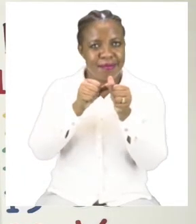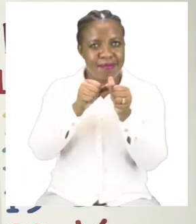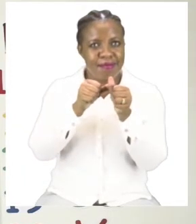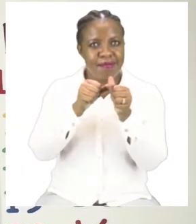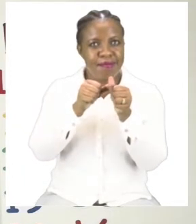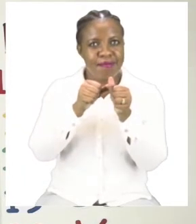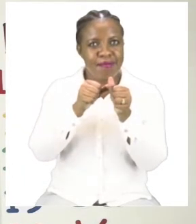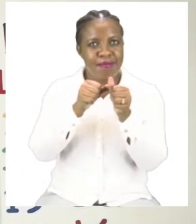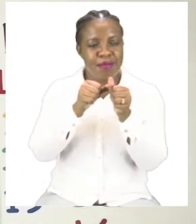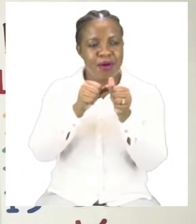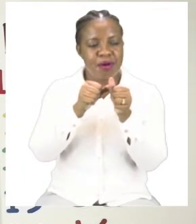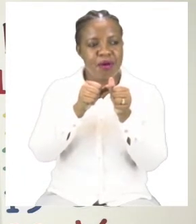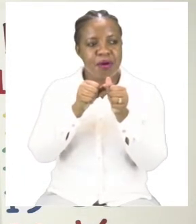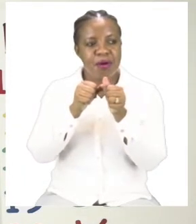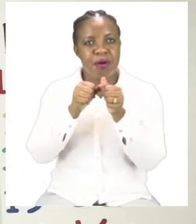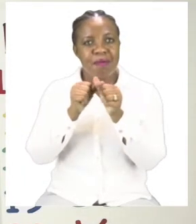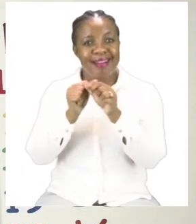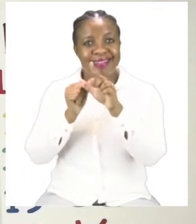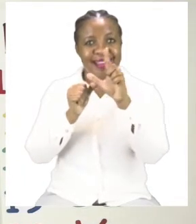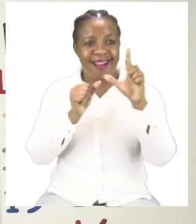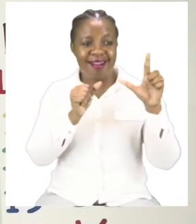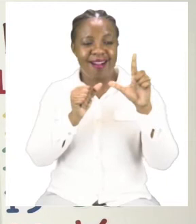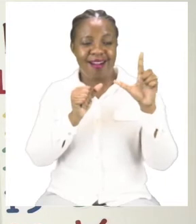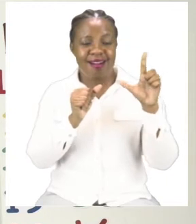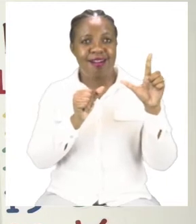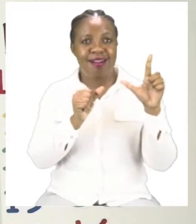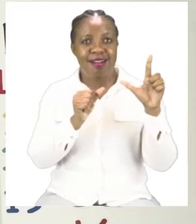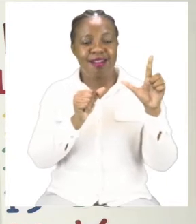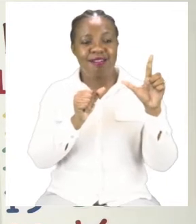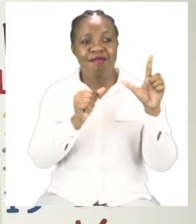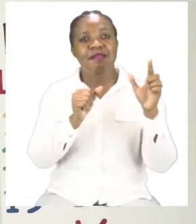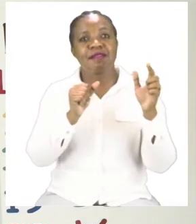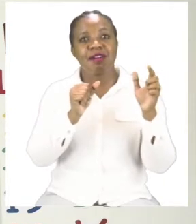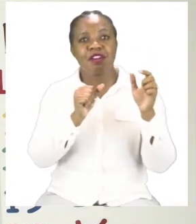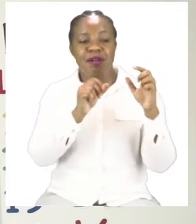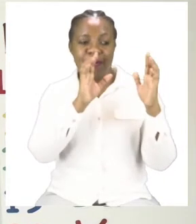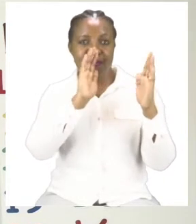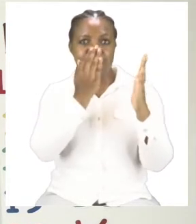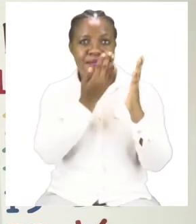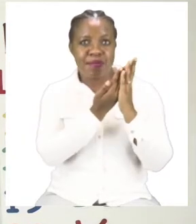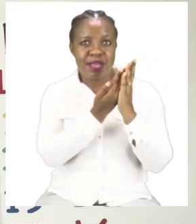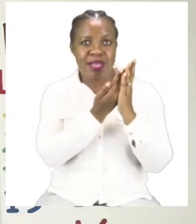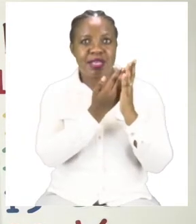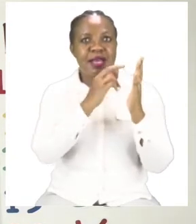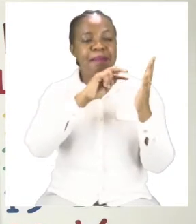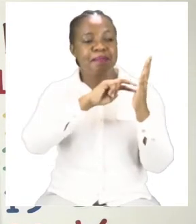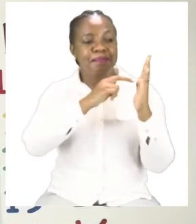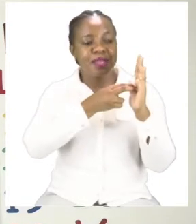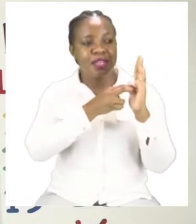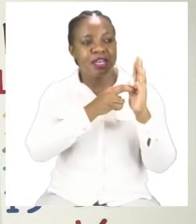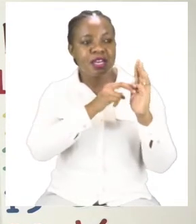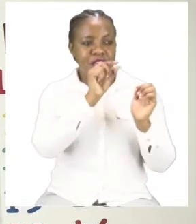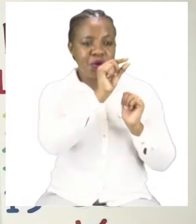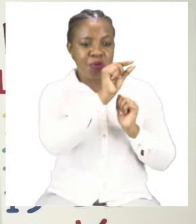the left is the one that is going across and then the clue that is on top